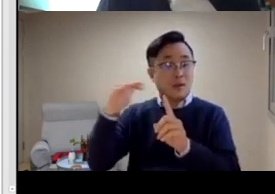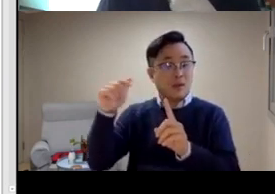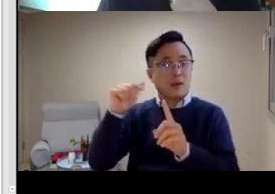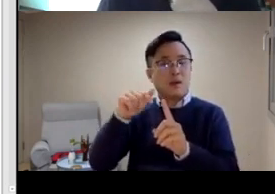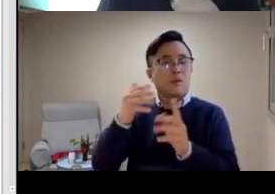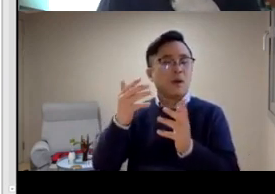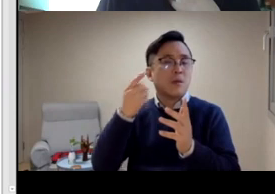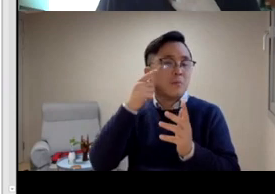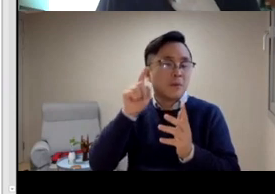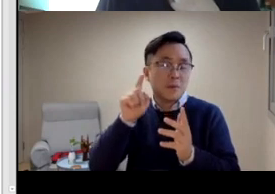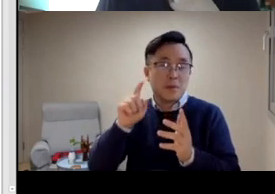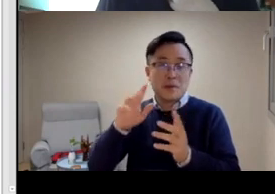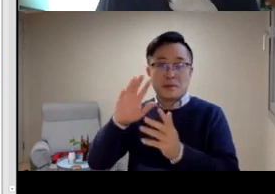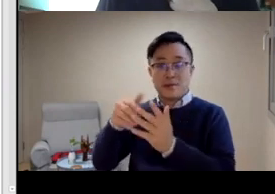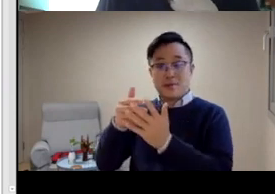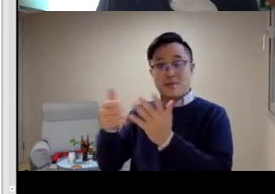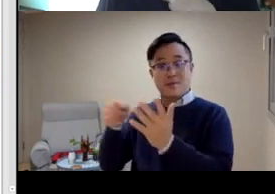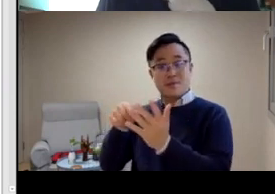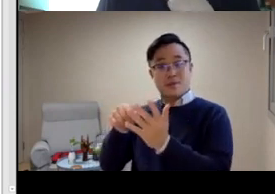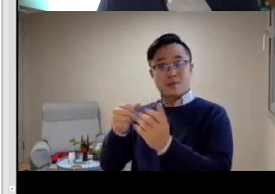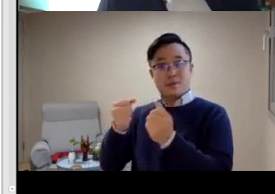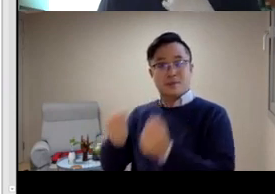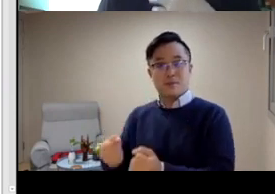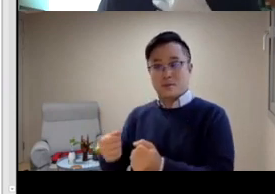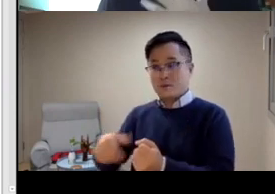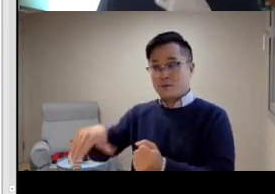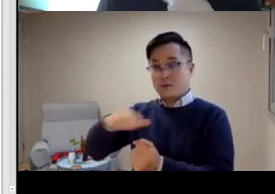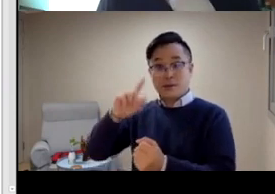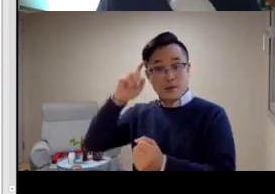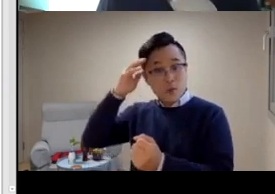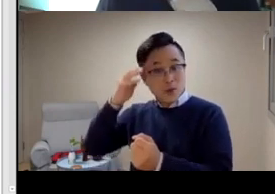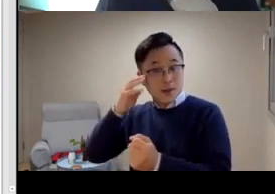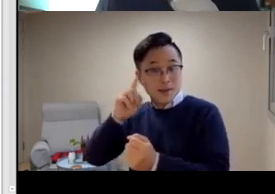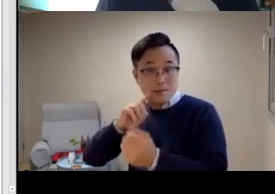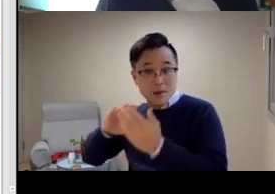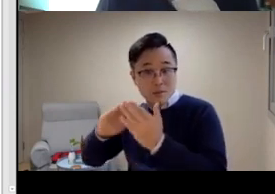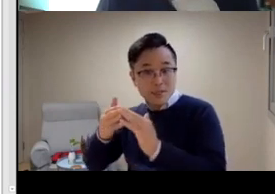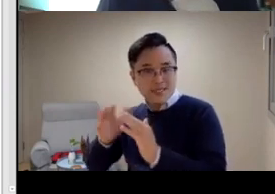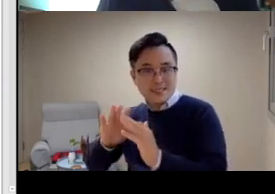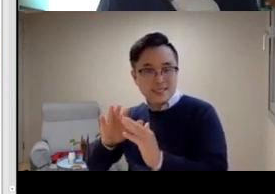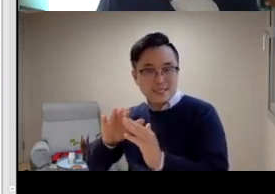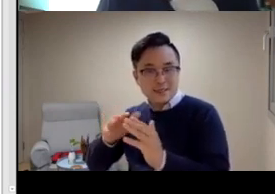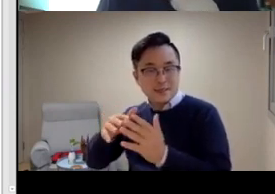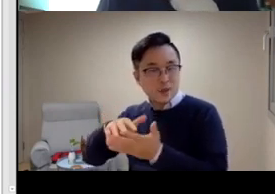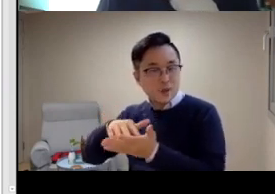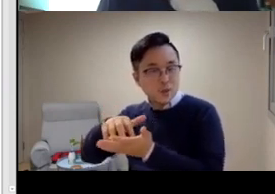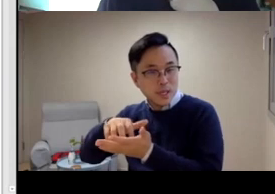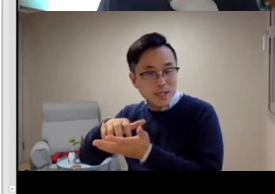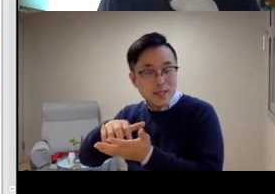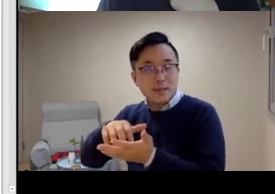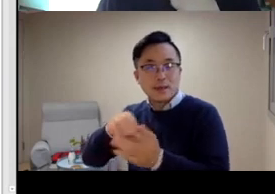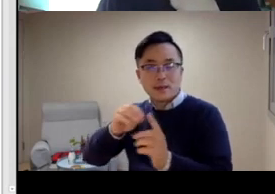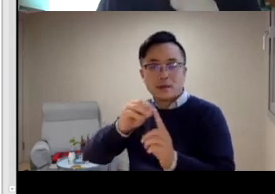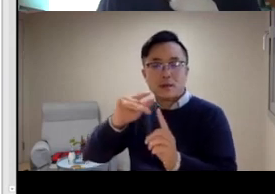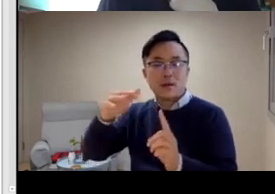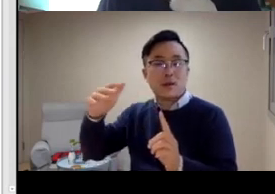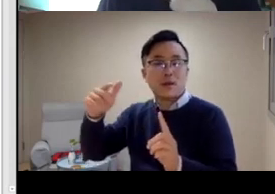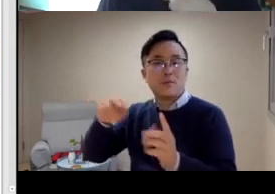Yeah, the KNUW is one of the new universities. And then I started a company called